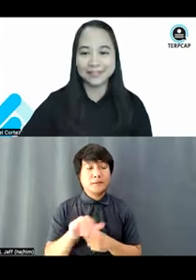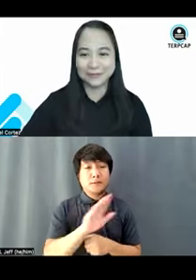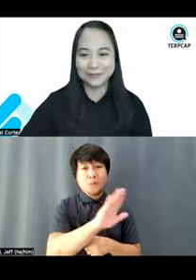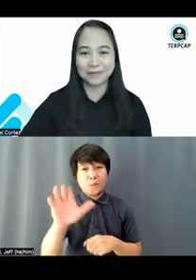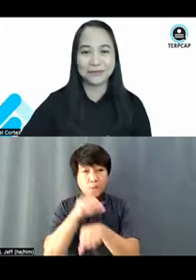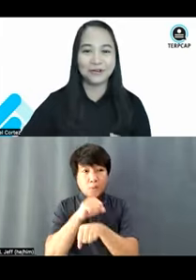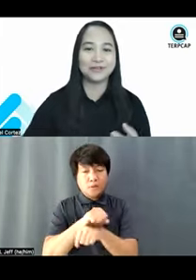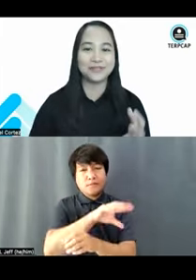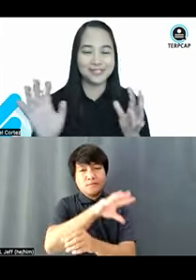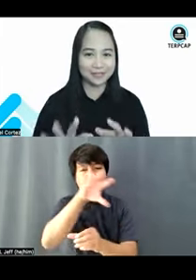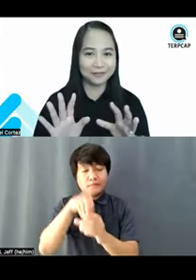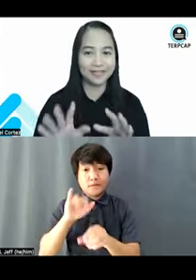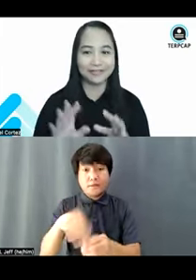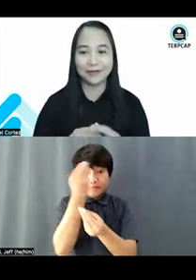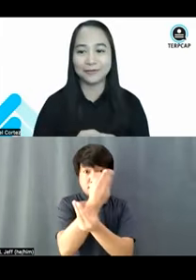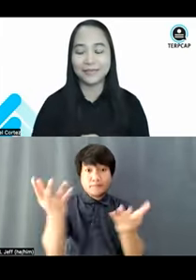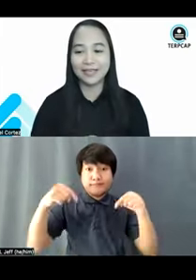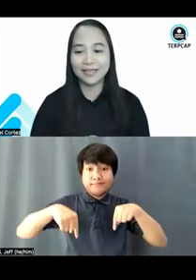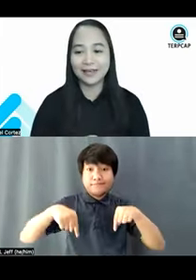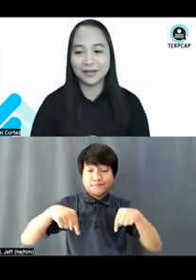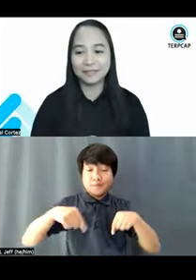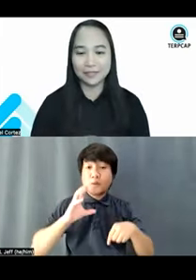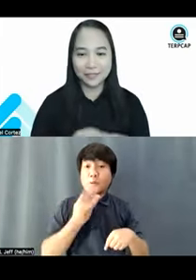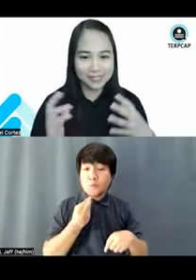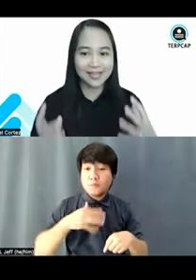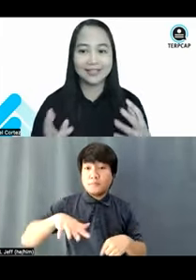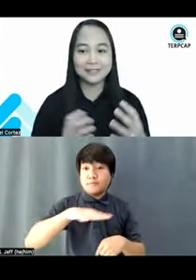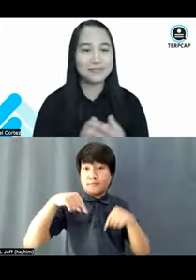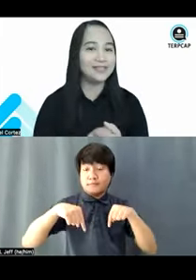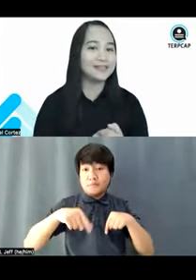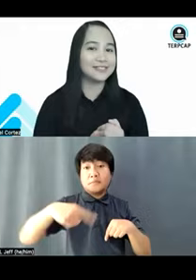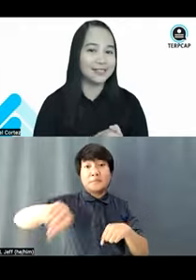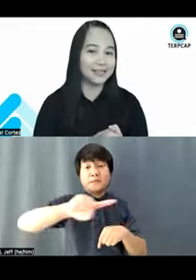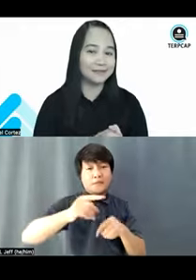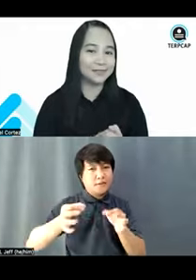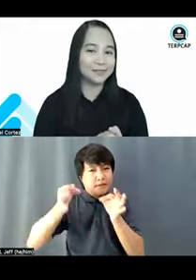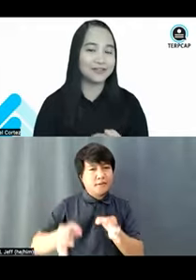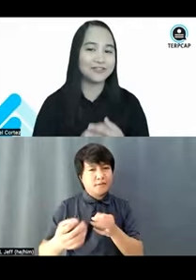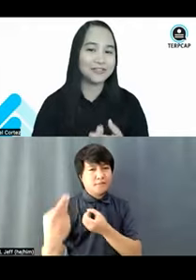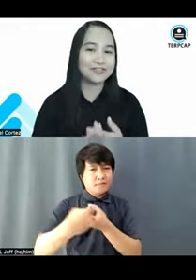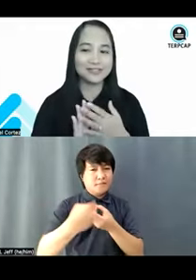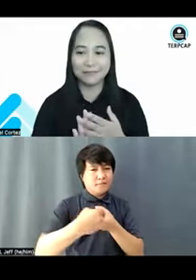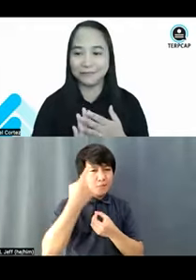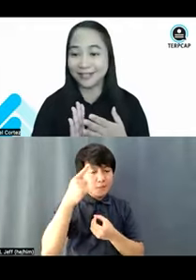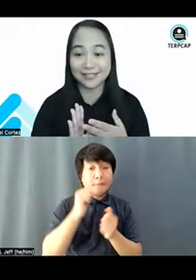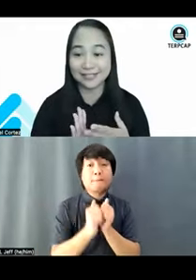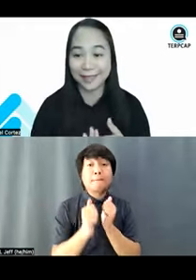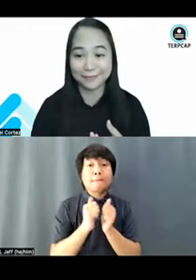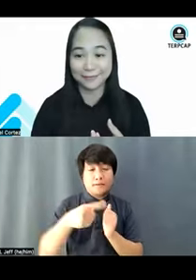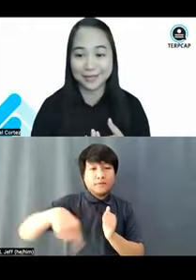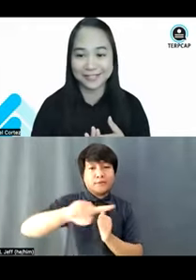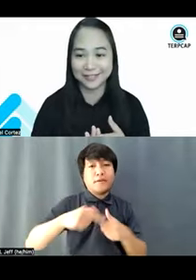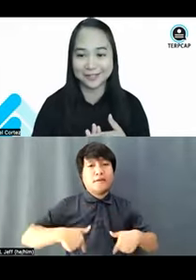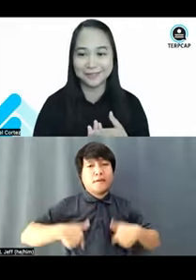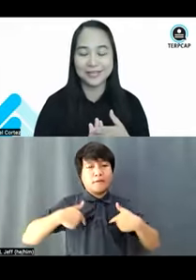am telling you, everyone who is here right now, you decided to be here today, you are changing someone else's